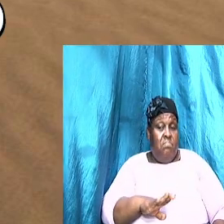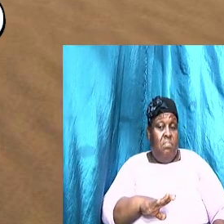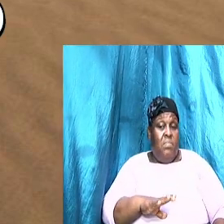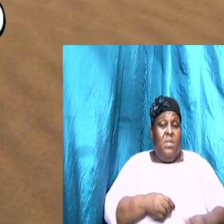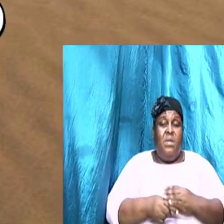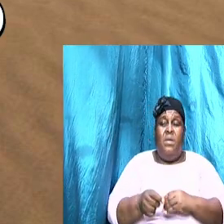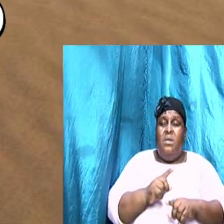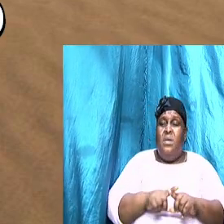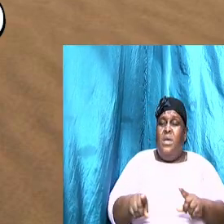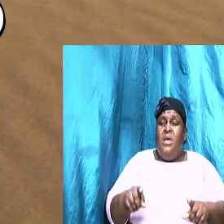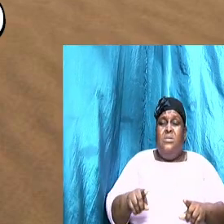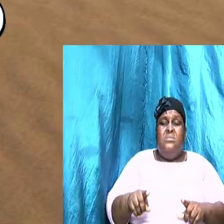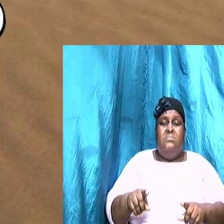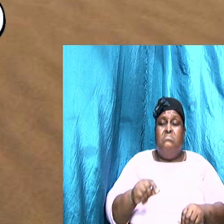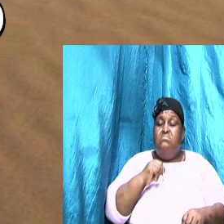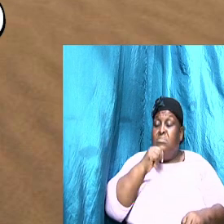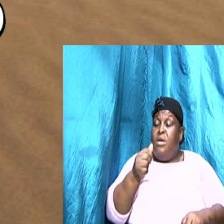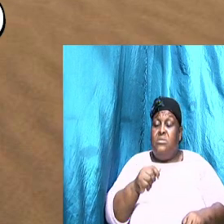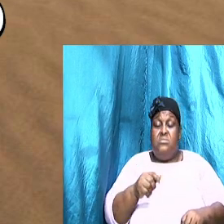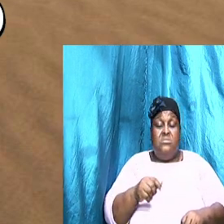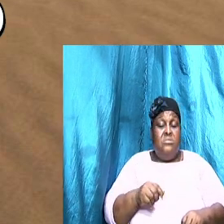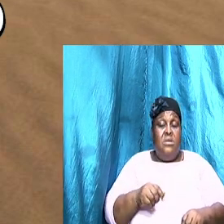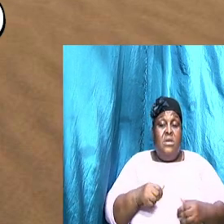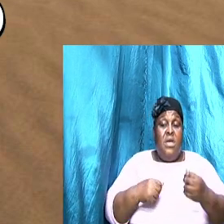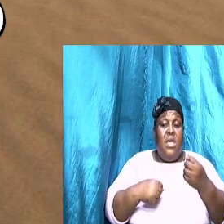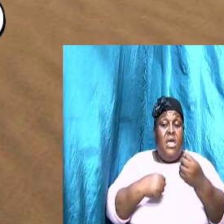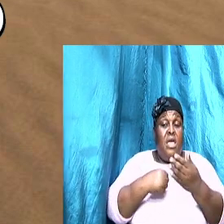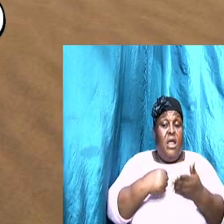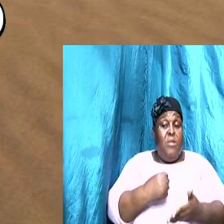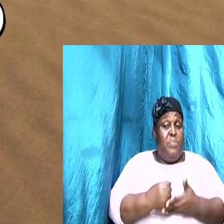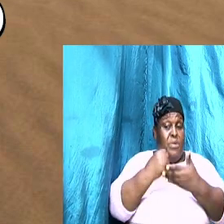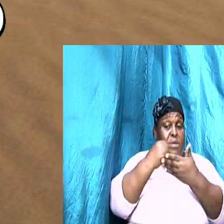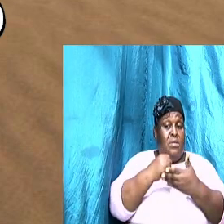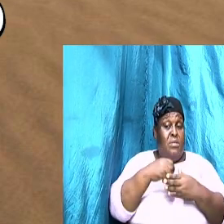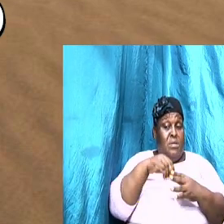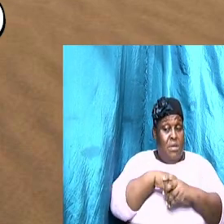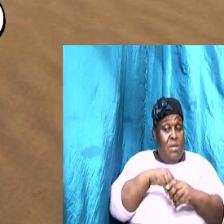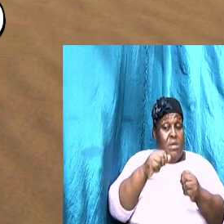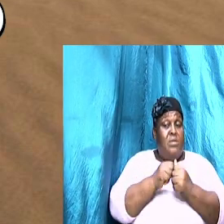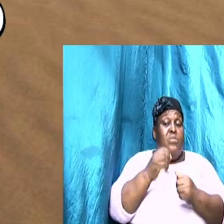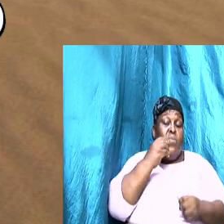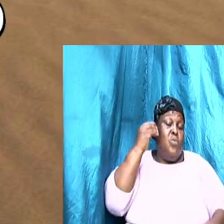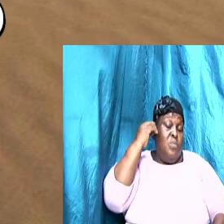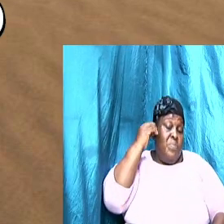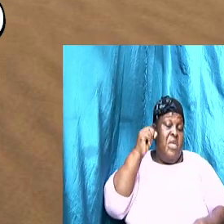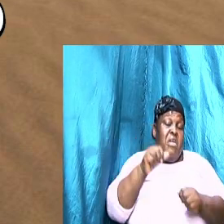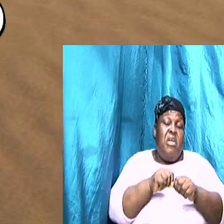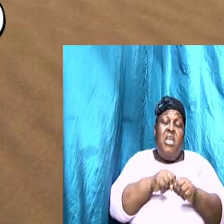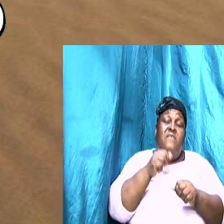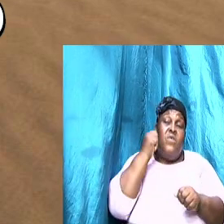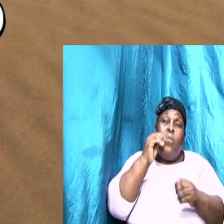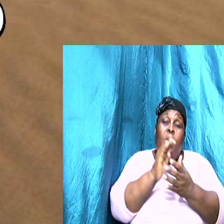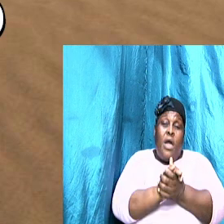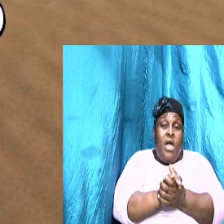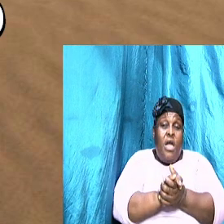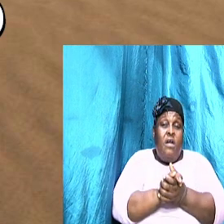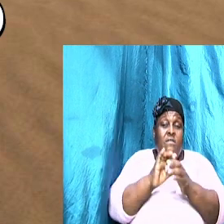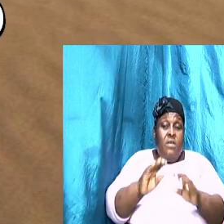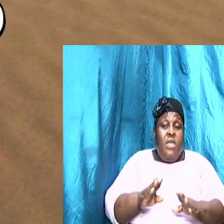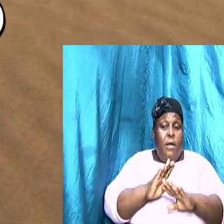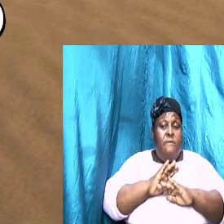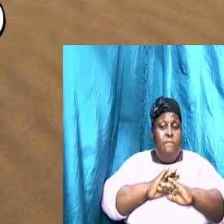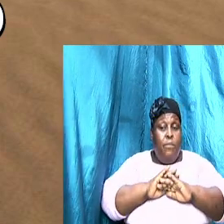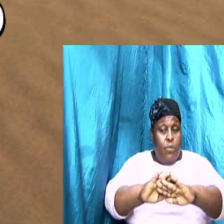nothing to the relationship that is wrong and that is a lie and every wife can push to become the virtuous